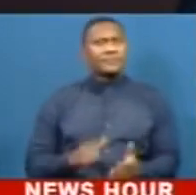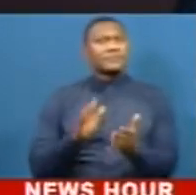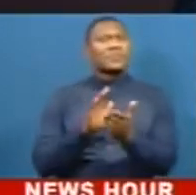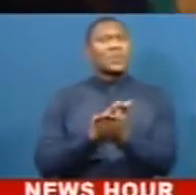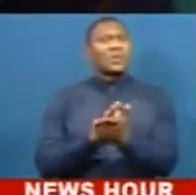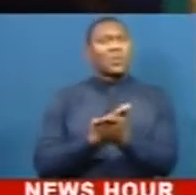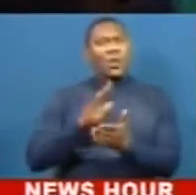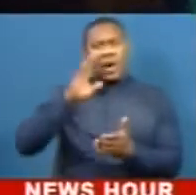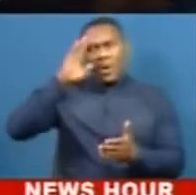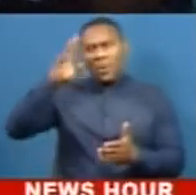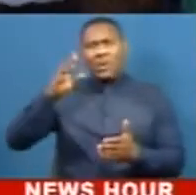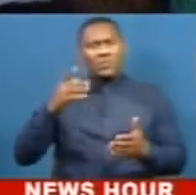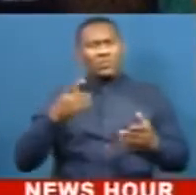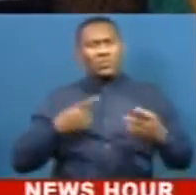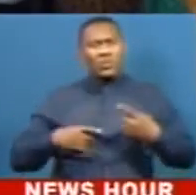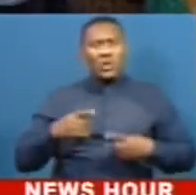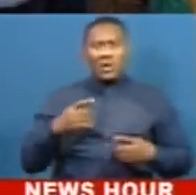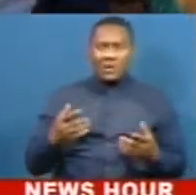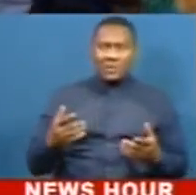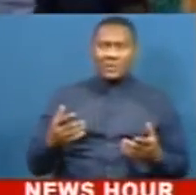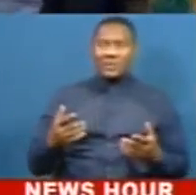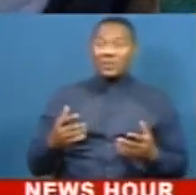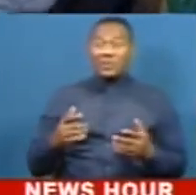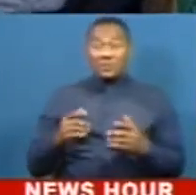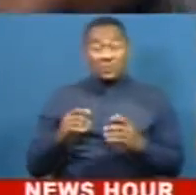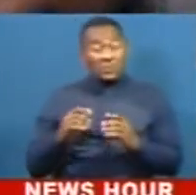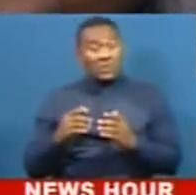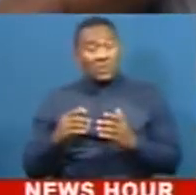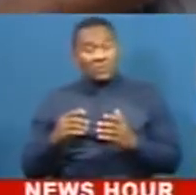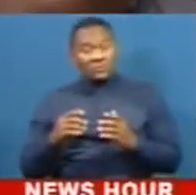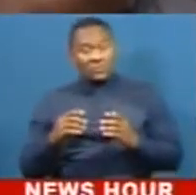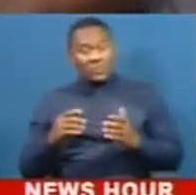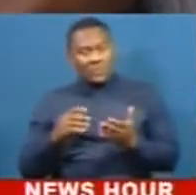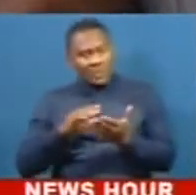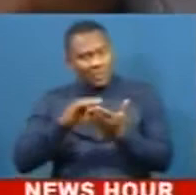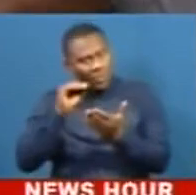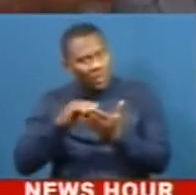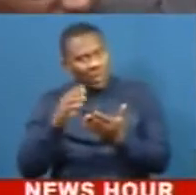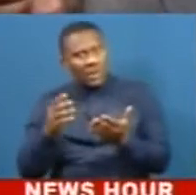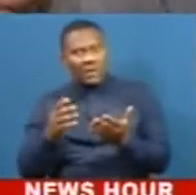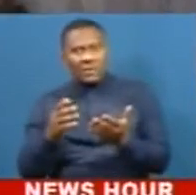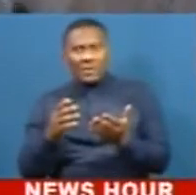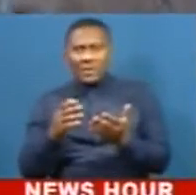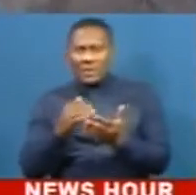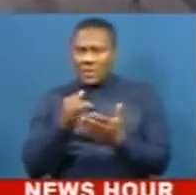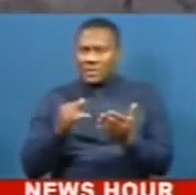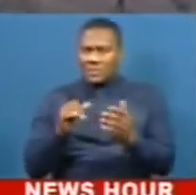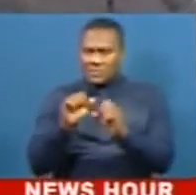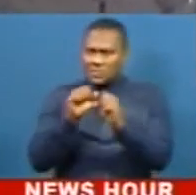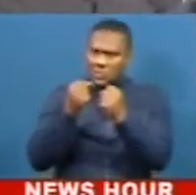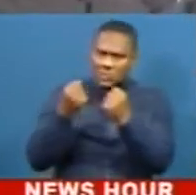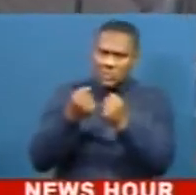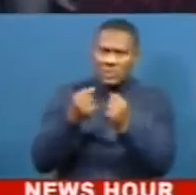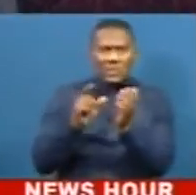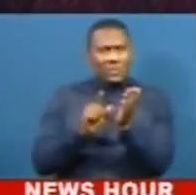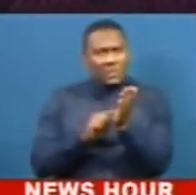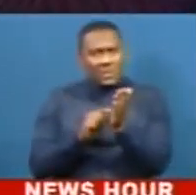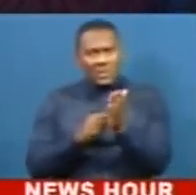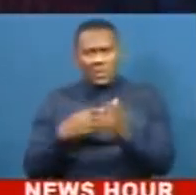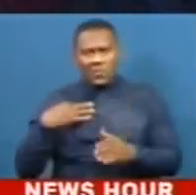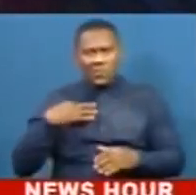Creative Arts offers courses in art administration, architecture design, social media, fashion design,